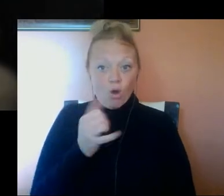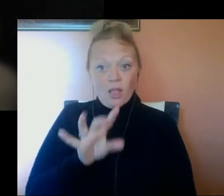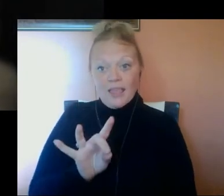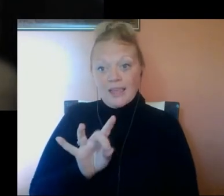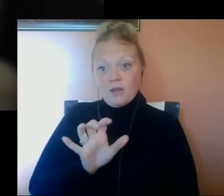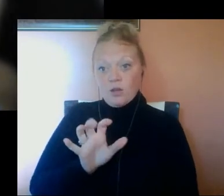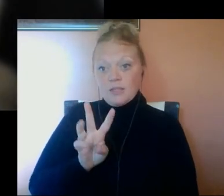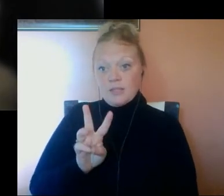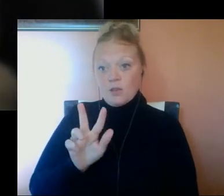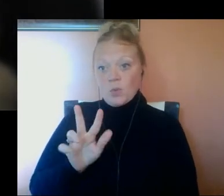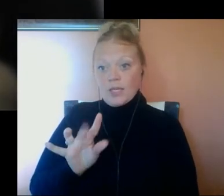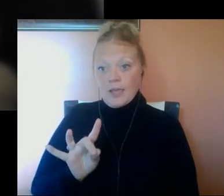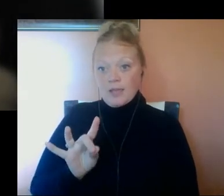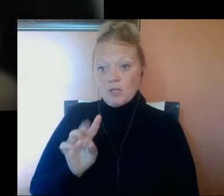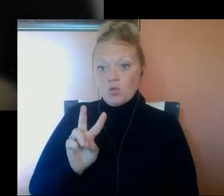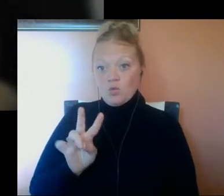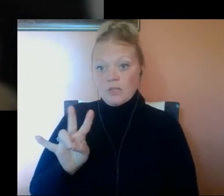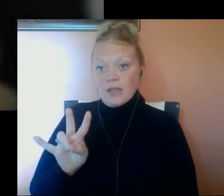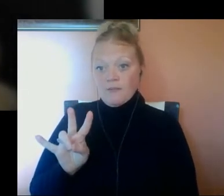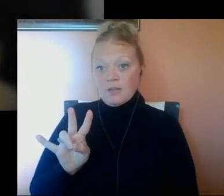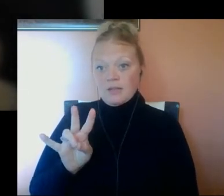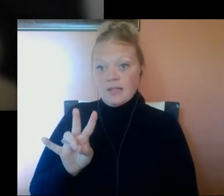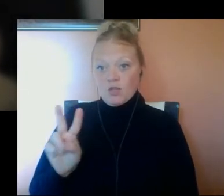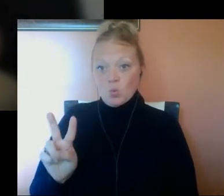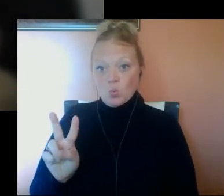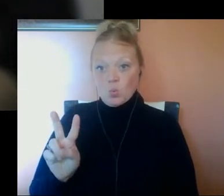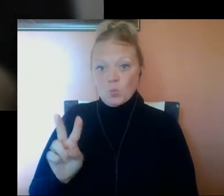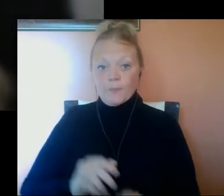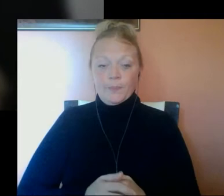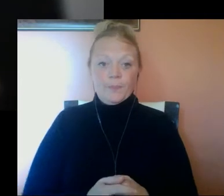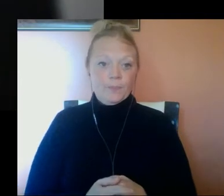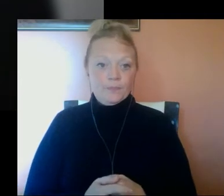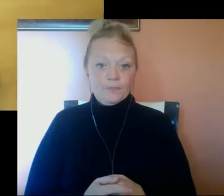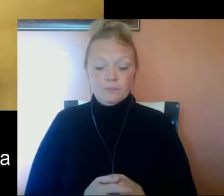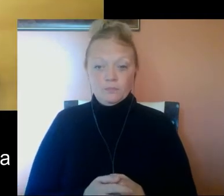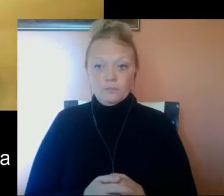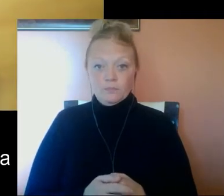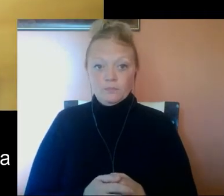1-800-638-2772.